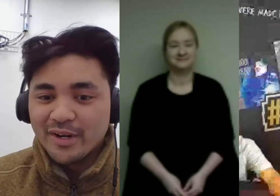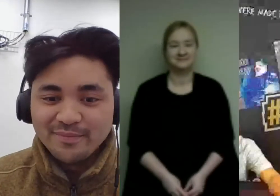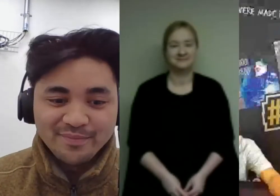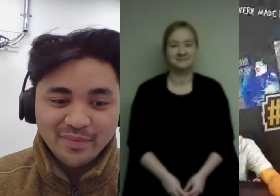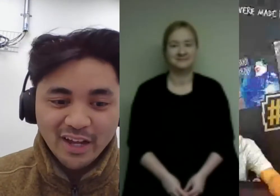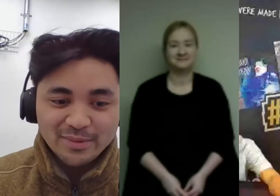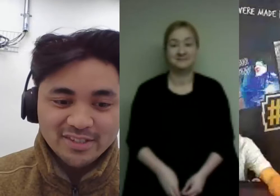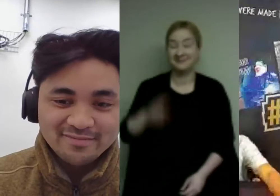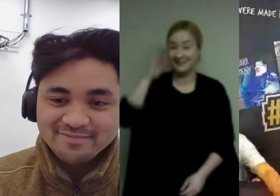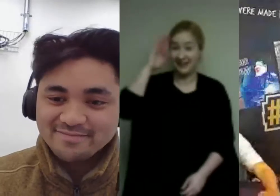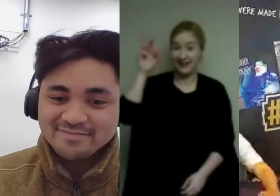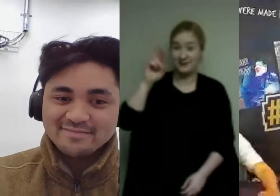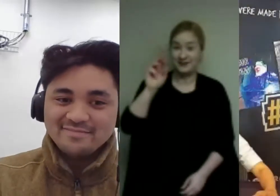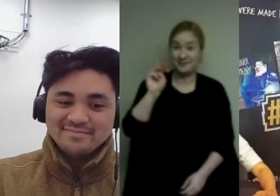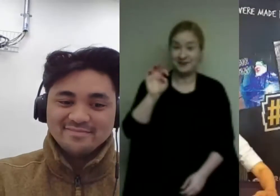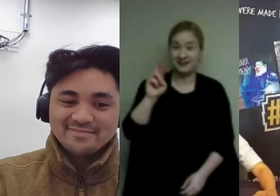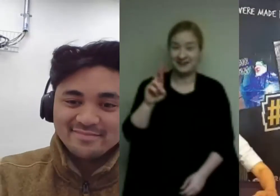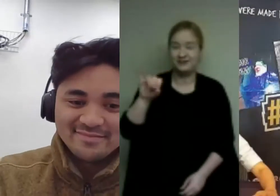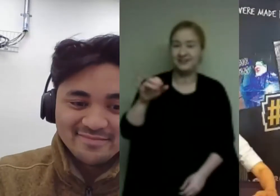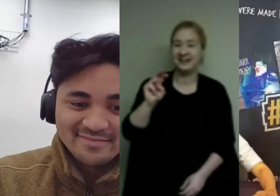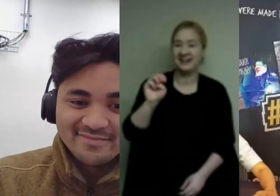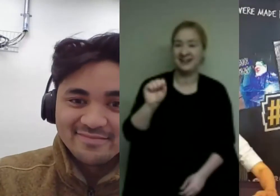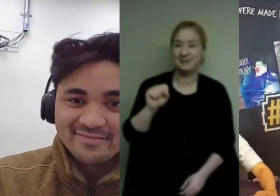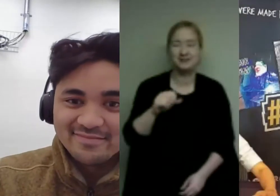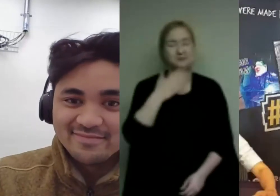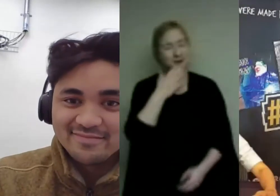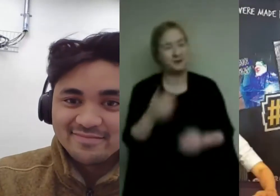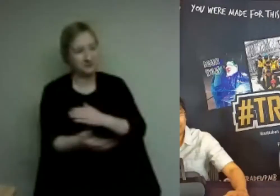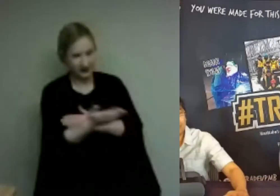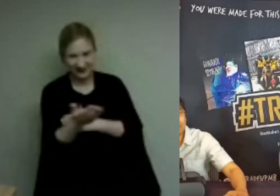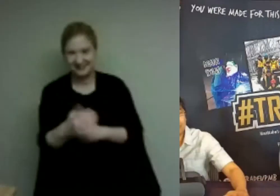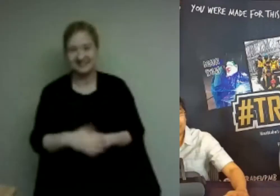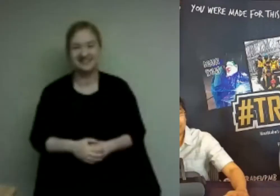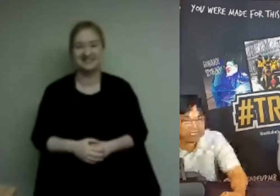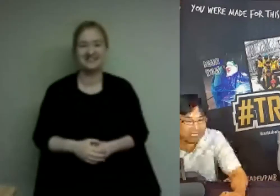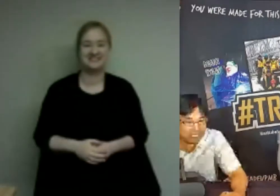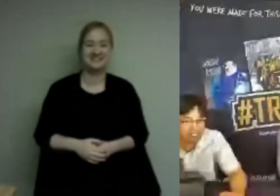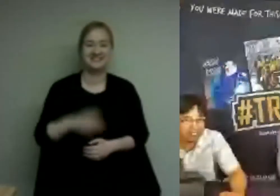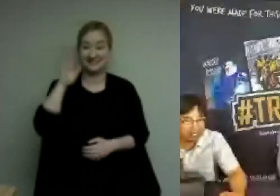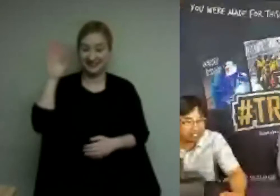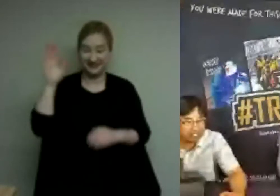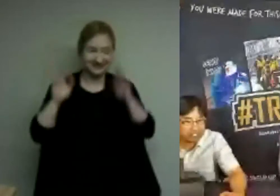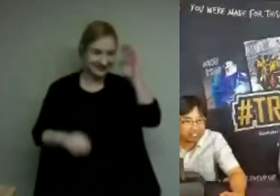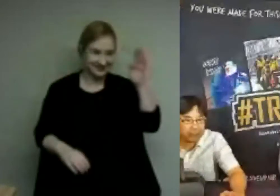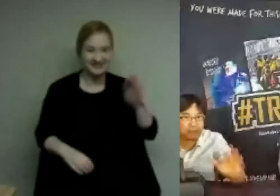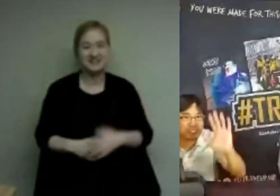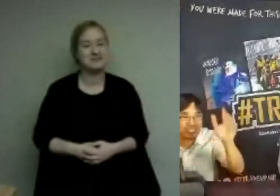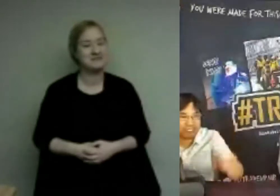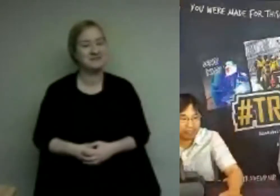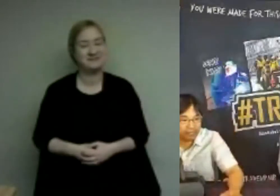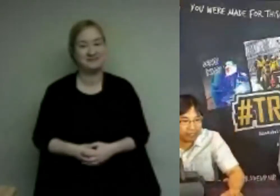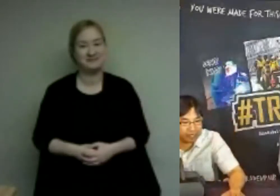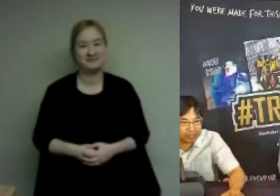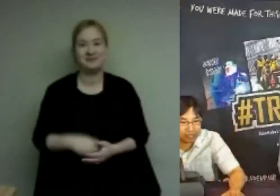i'm here hi james hi james good morning good morning john very nice very nice intro thank